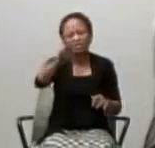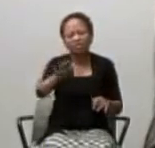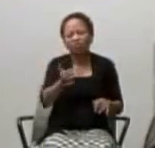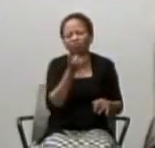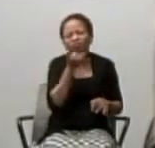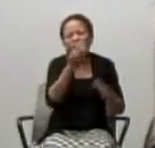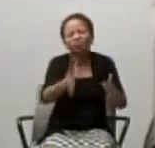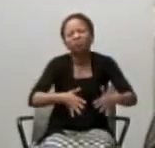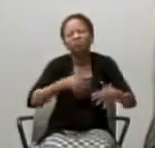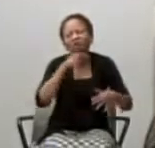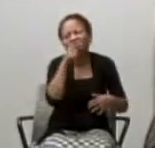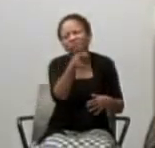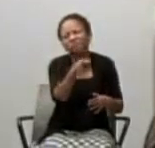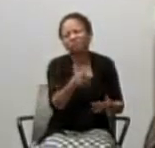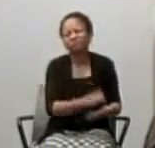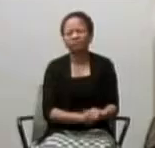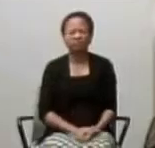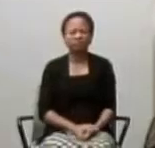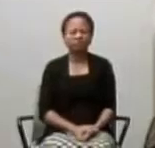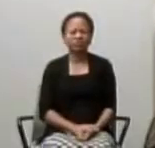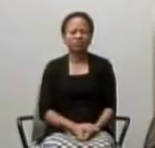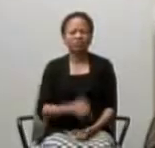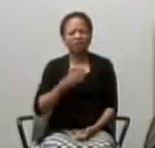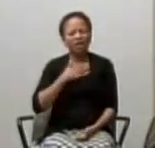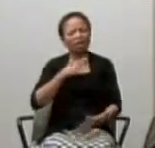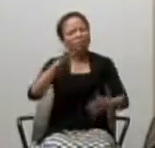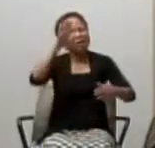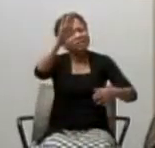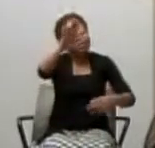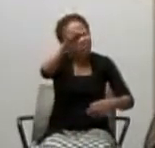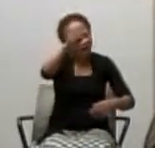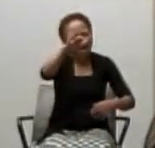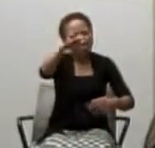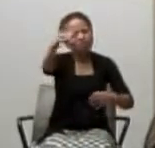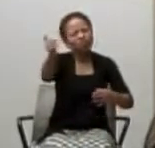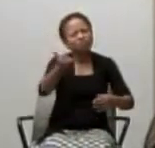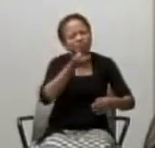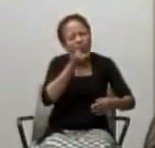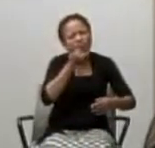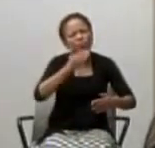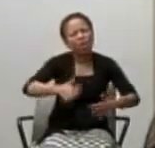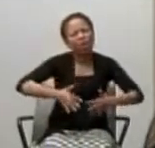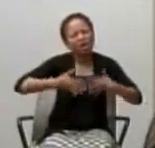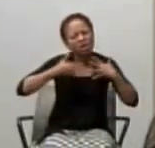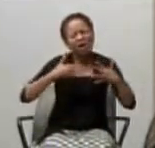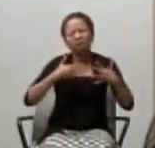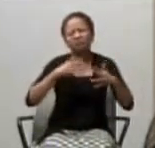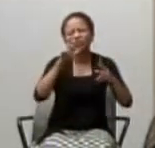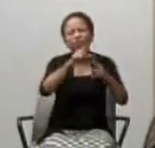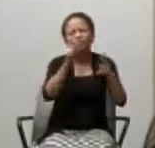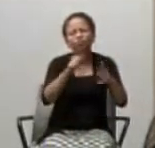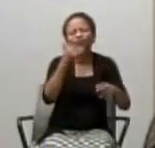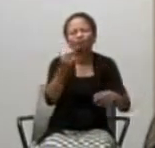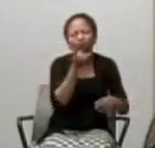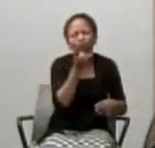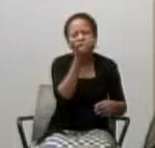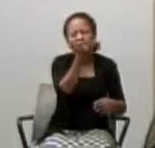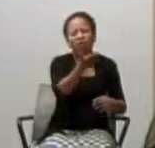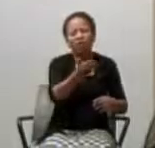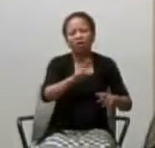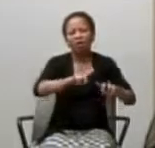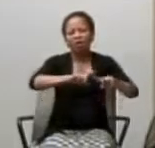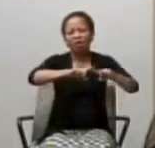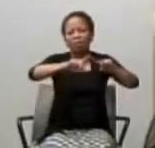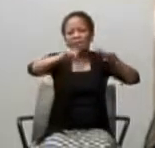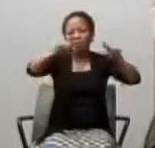children's decisions that aren't always right, there is more. And continue